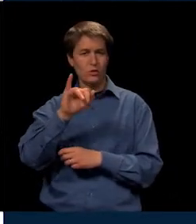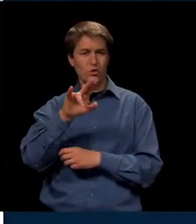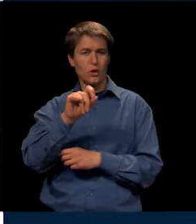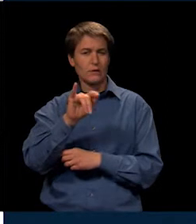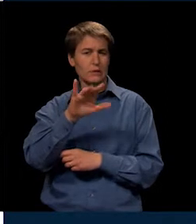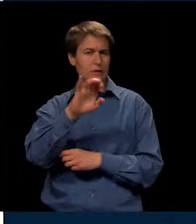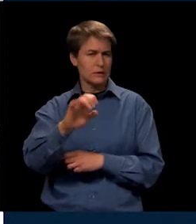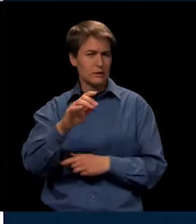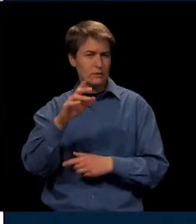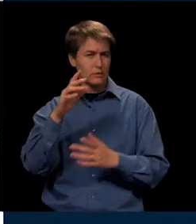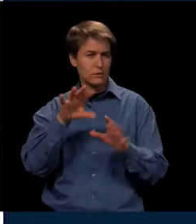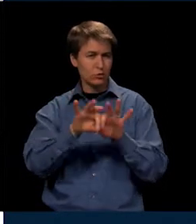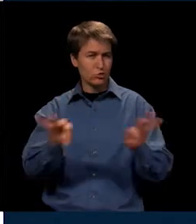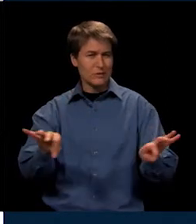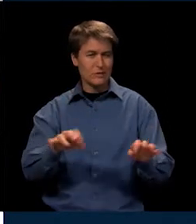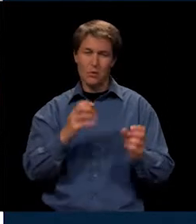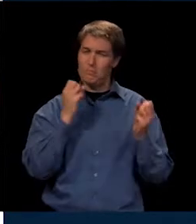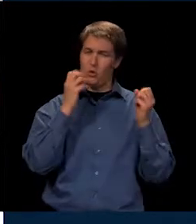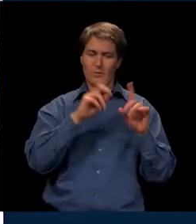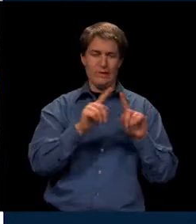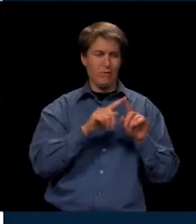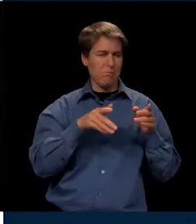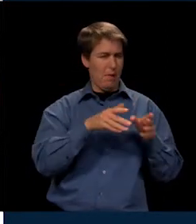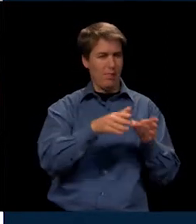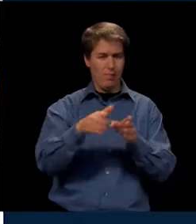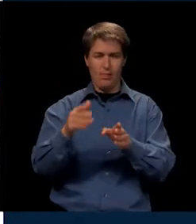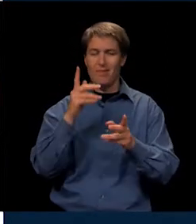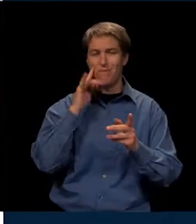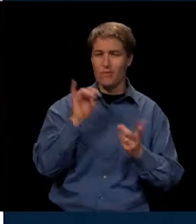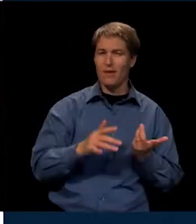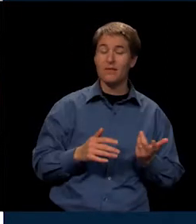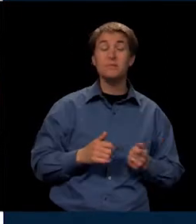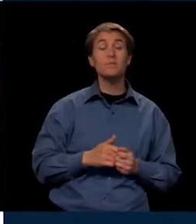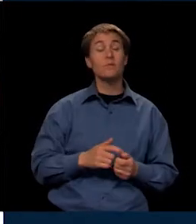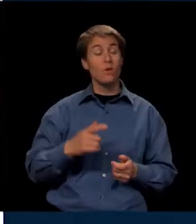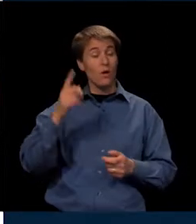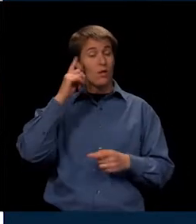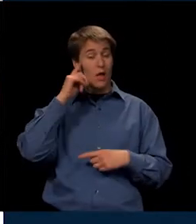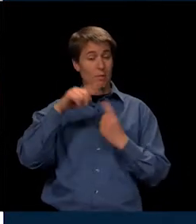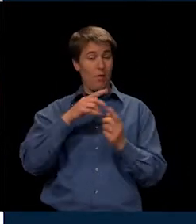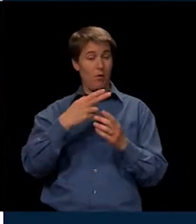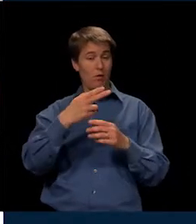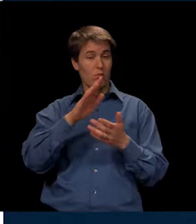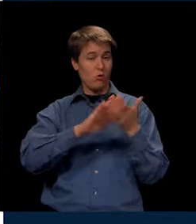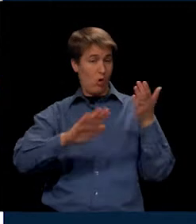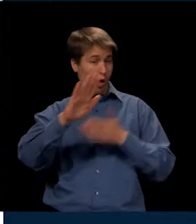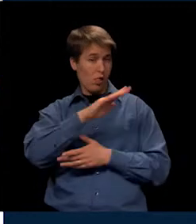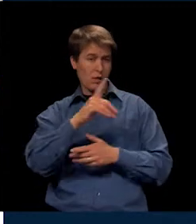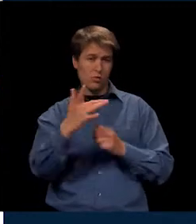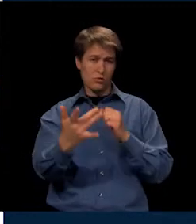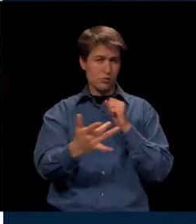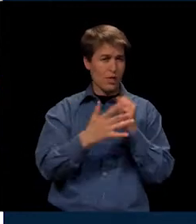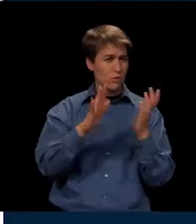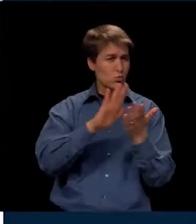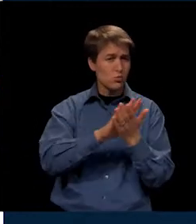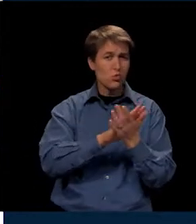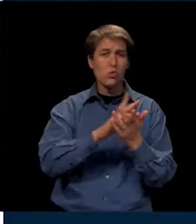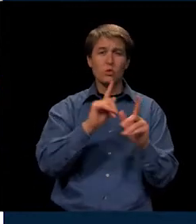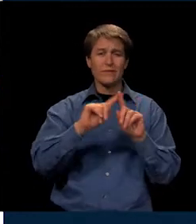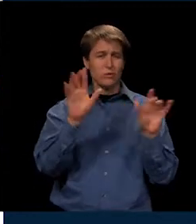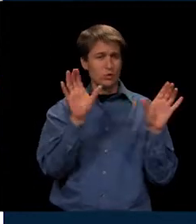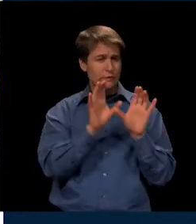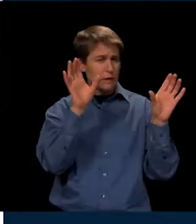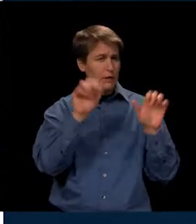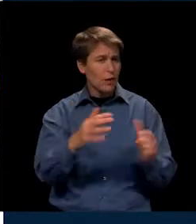those paths, those multiple paths that we have for our students. We brainstorm post-secondary paths and certifications. Certifications that you could earn